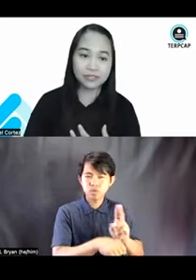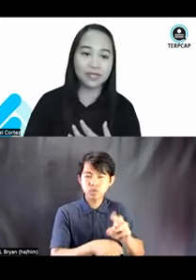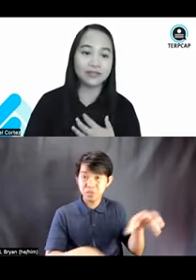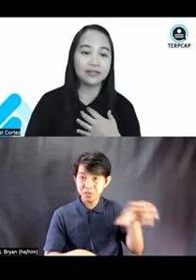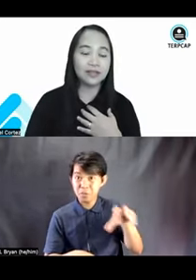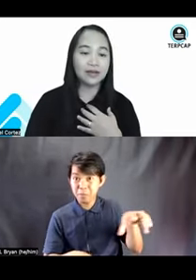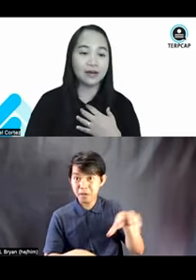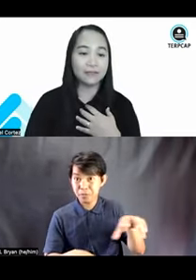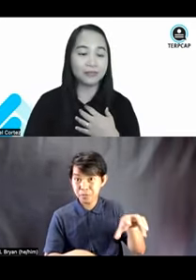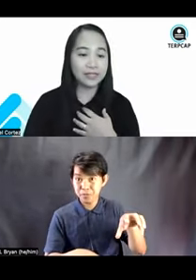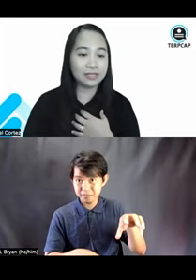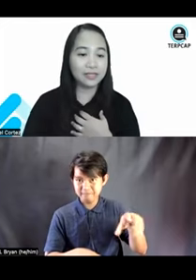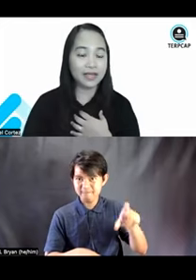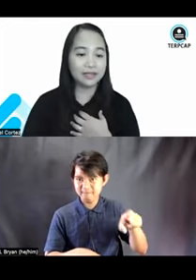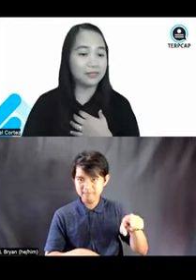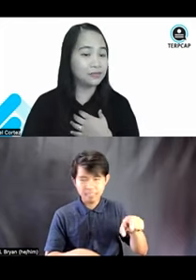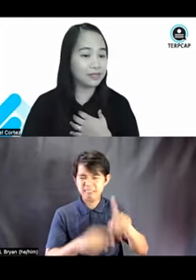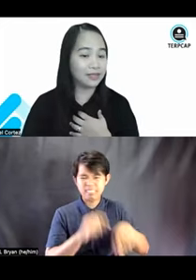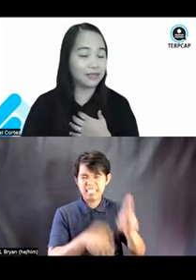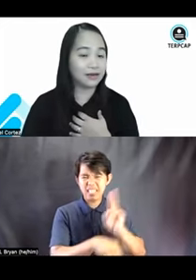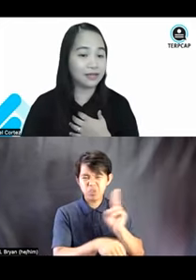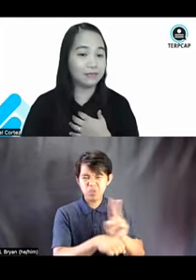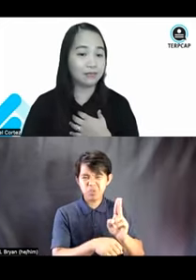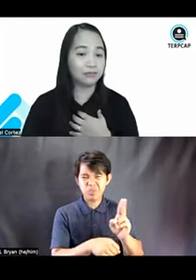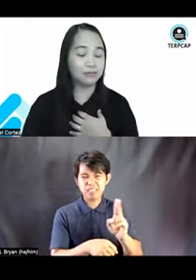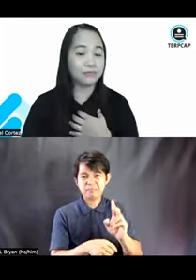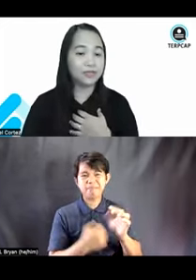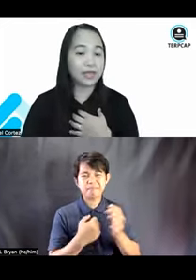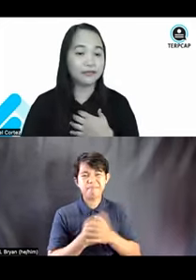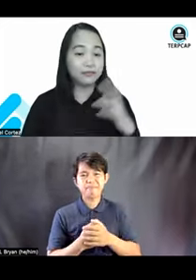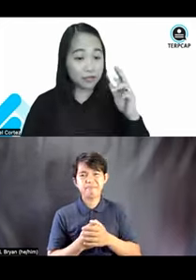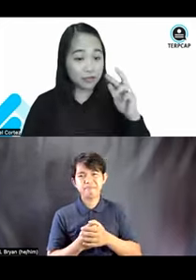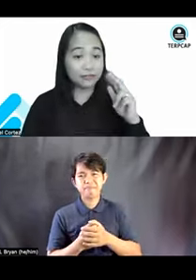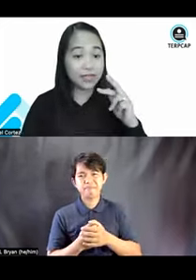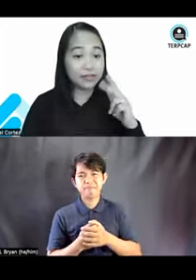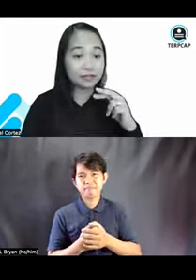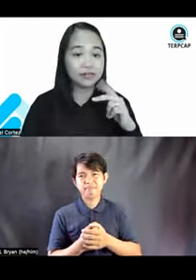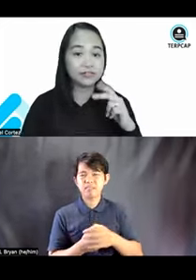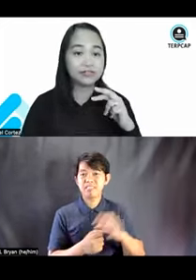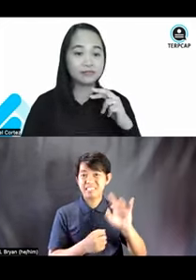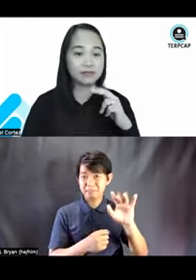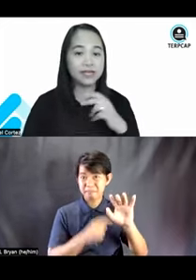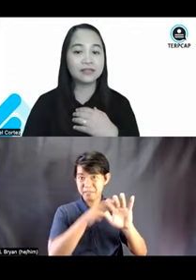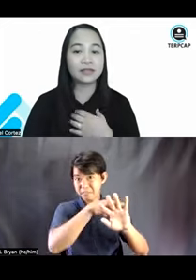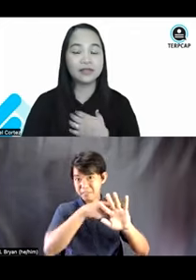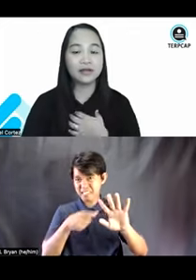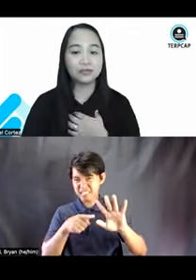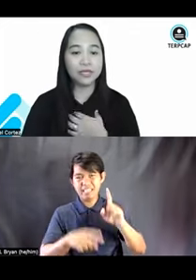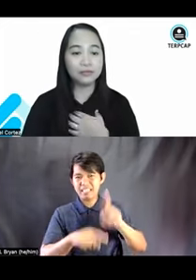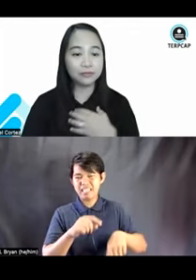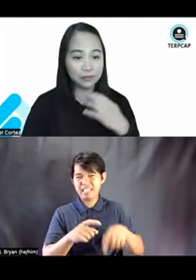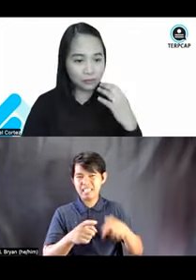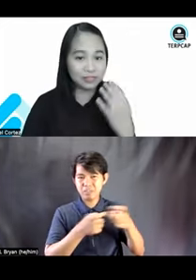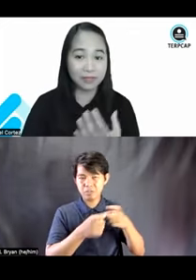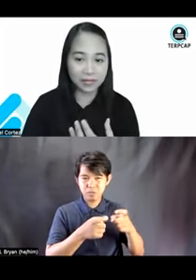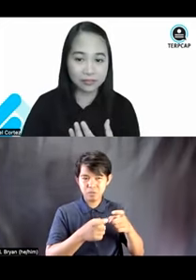mouse who cannot really, they do not, they are unable to have functional fingers, right, to